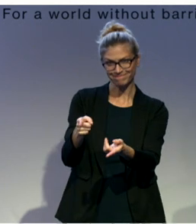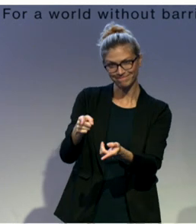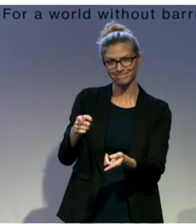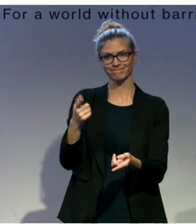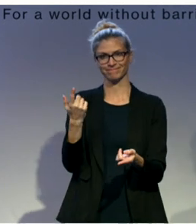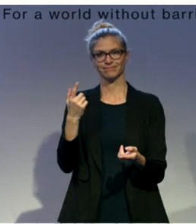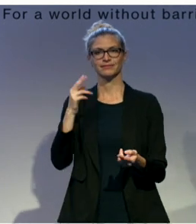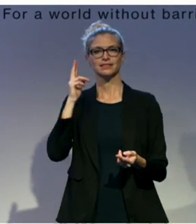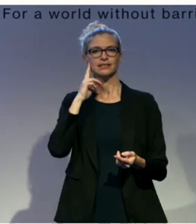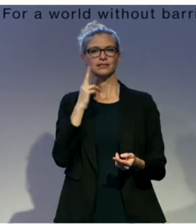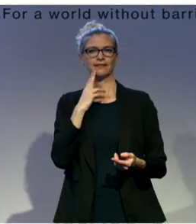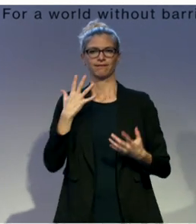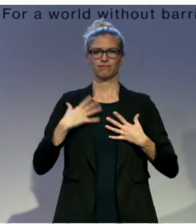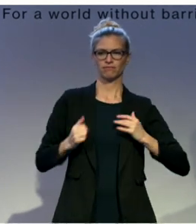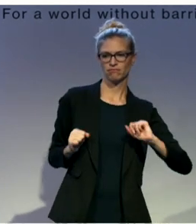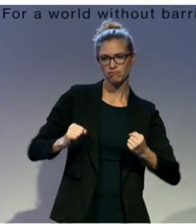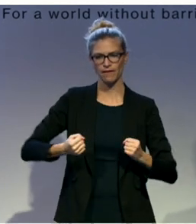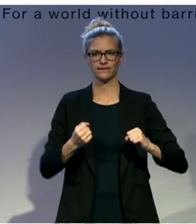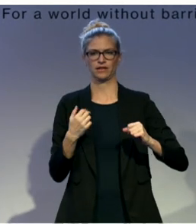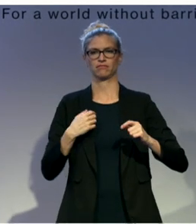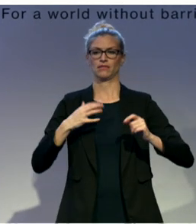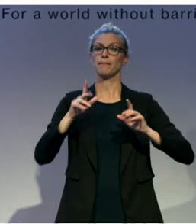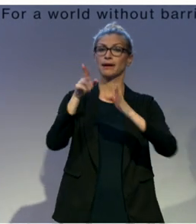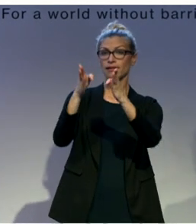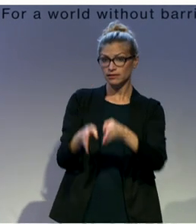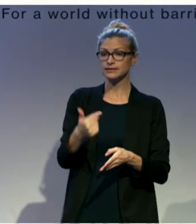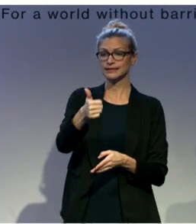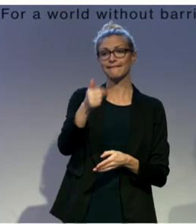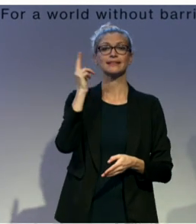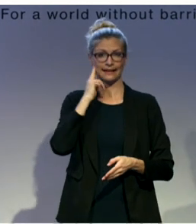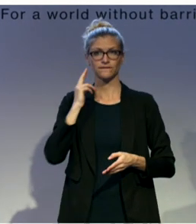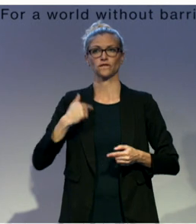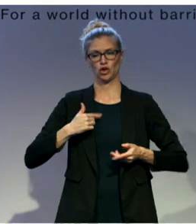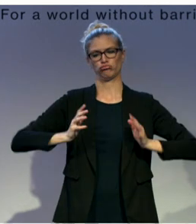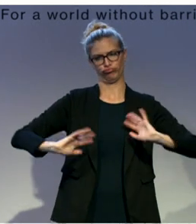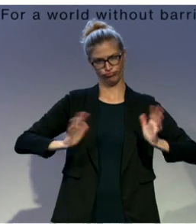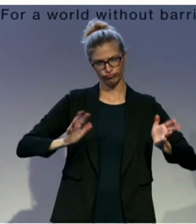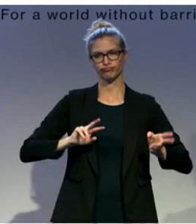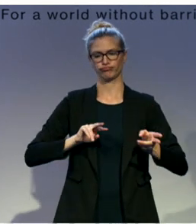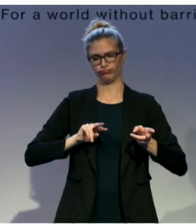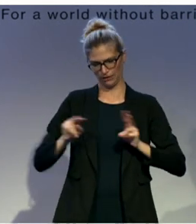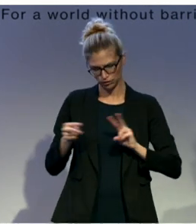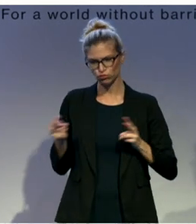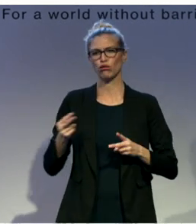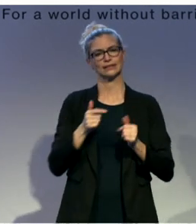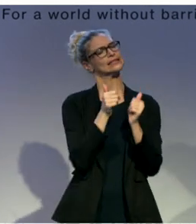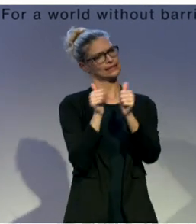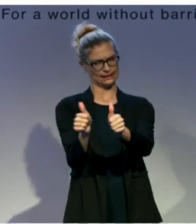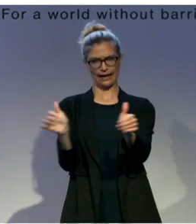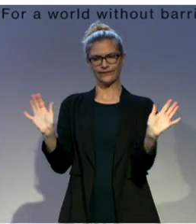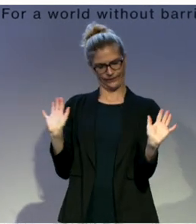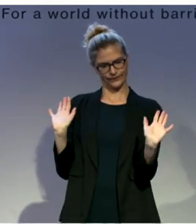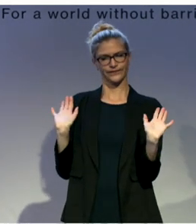interpreters in terms of conceptualizing and acting in the videos. In Libya, we also